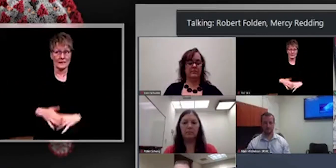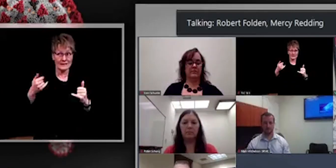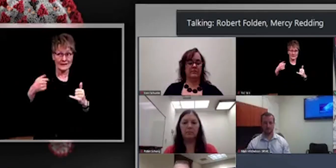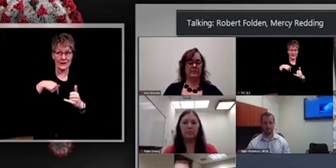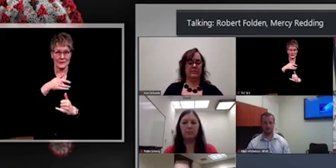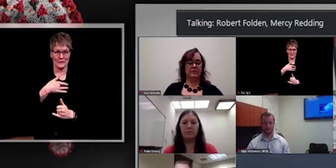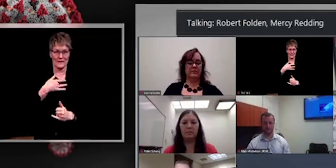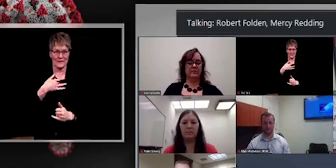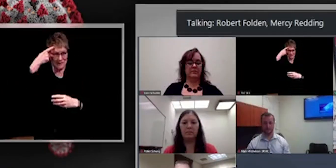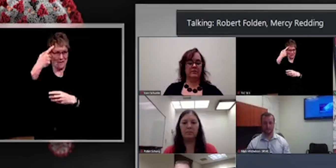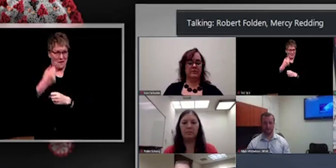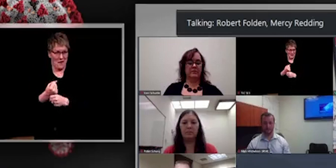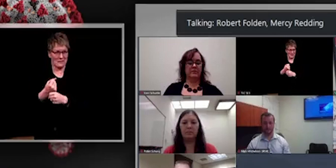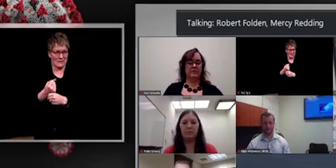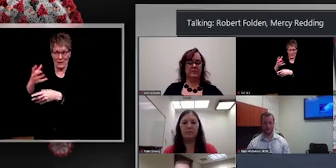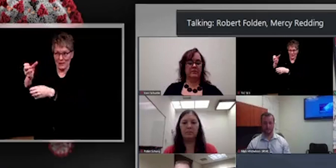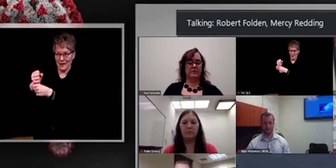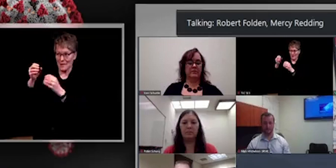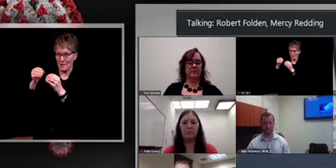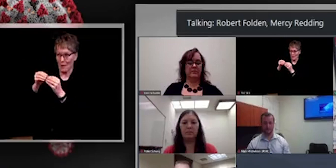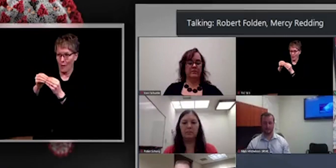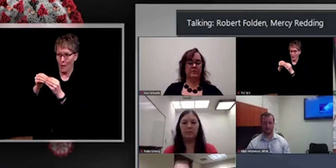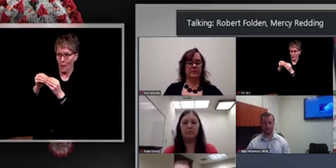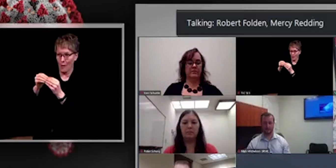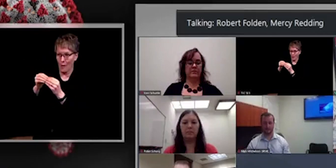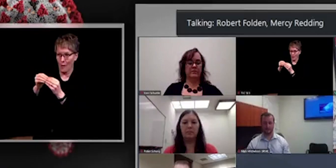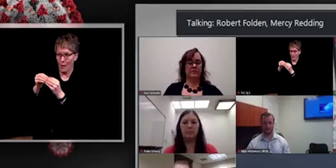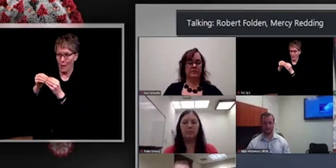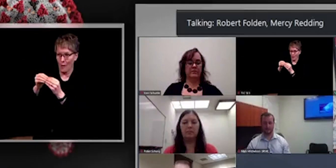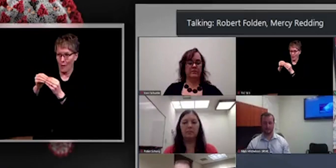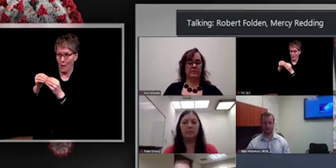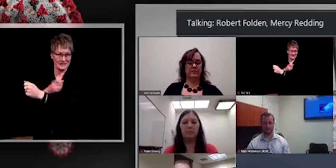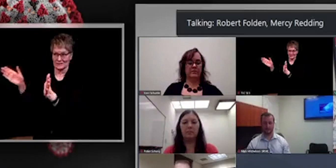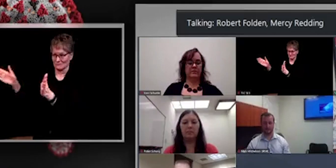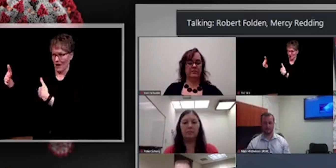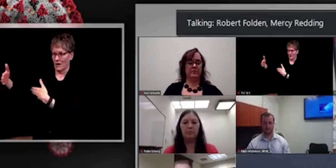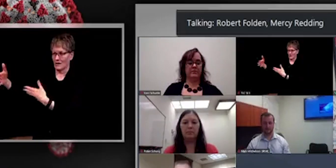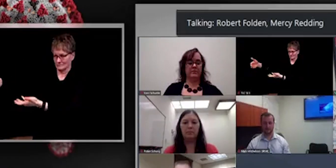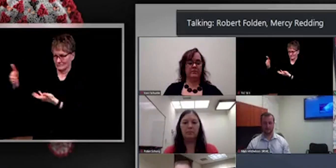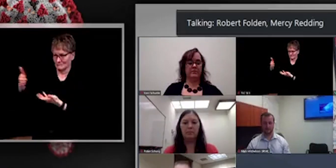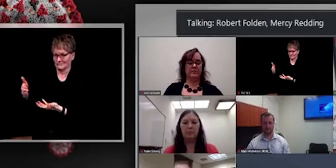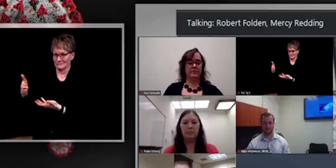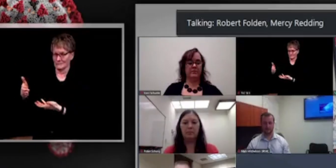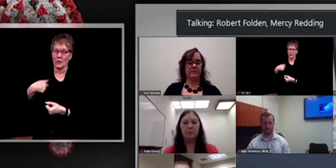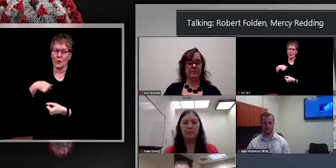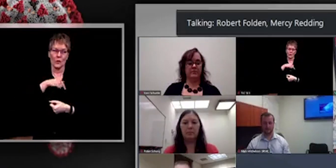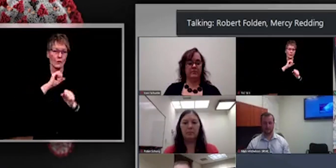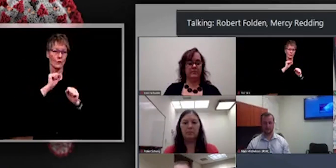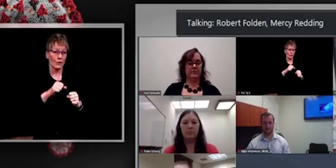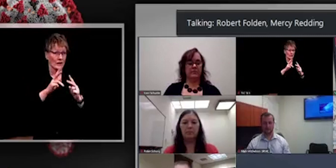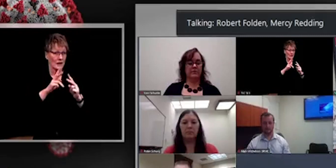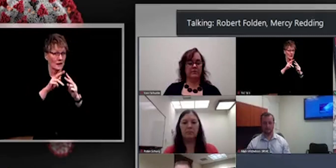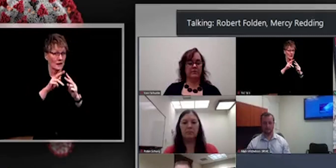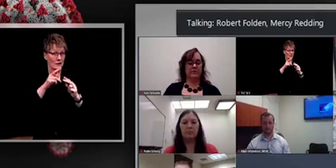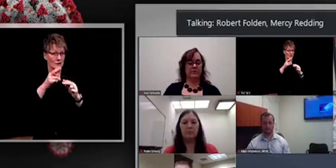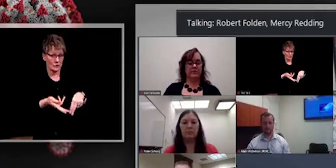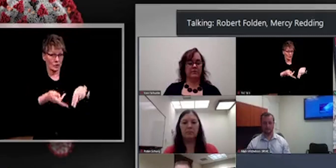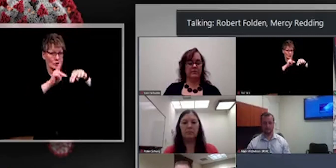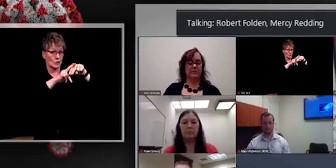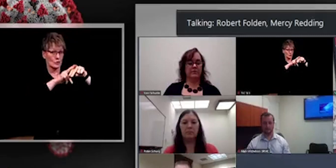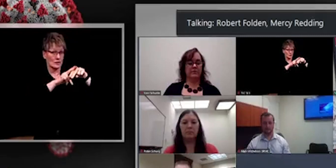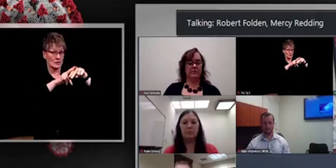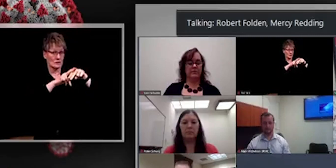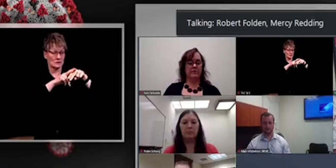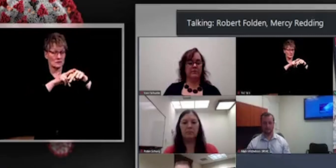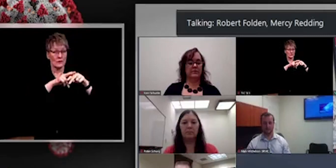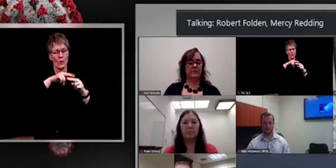can scale that up or scale that back. So our, our goal I think would be to try and have this done